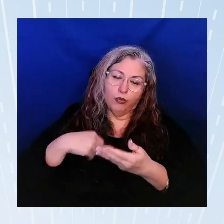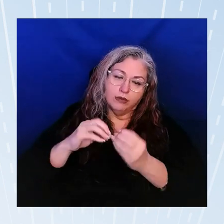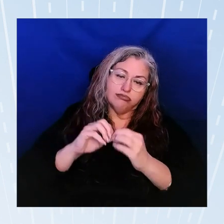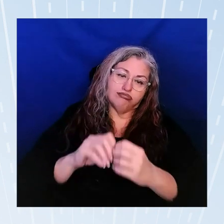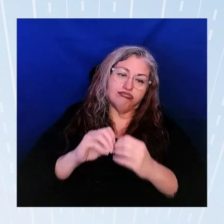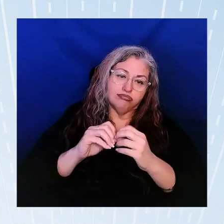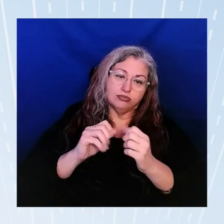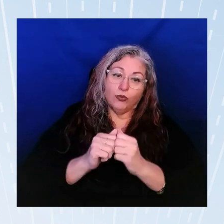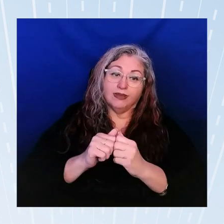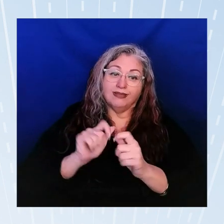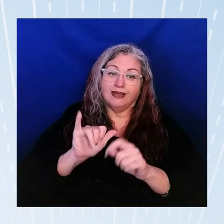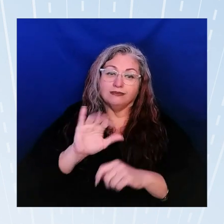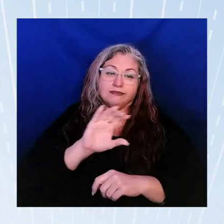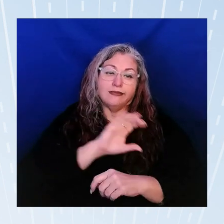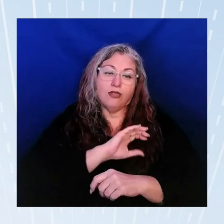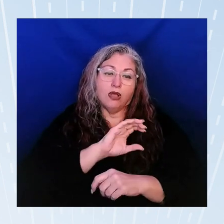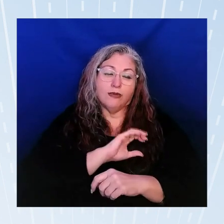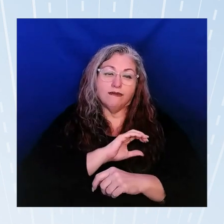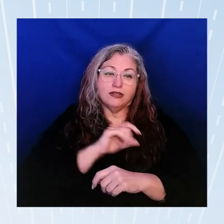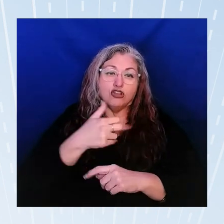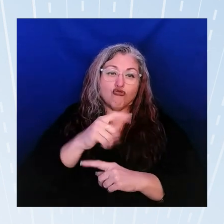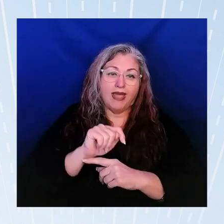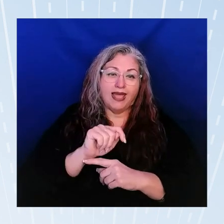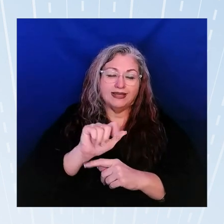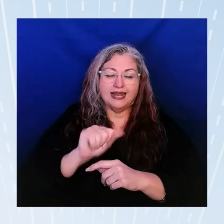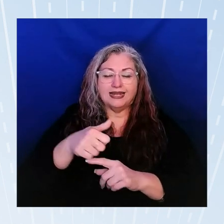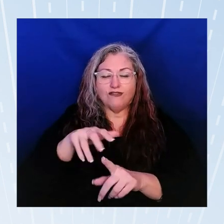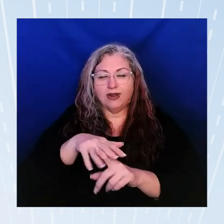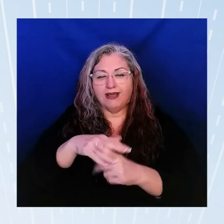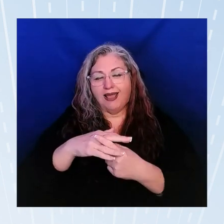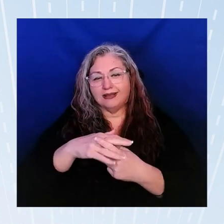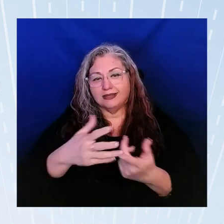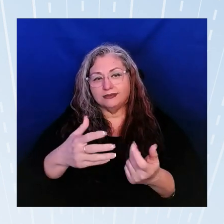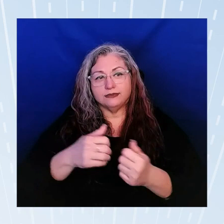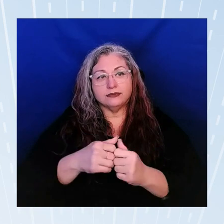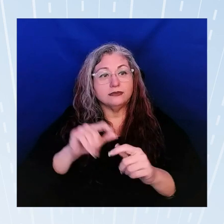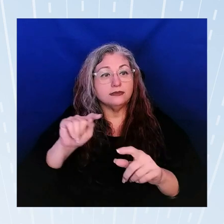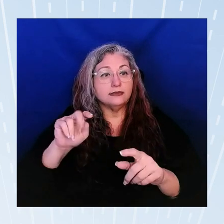law enforcement grants um in another context and so Teresita